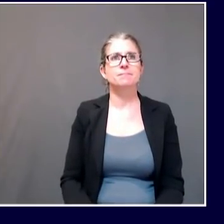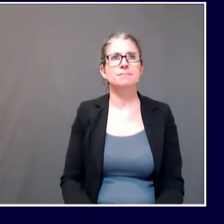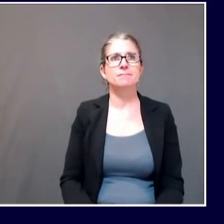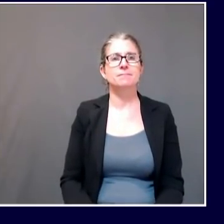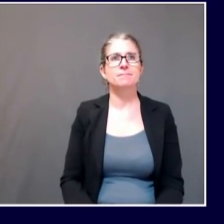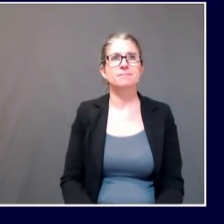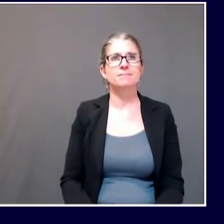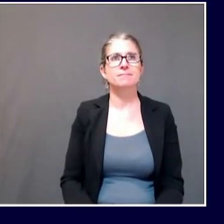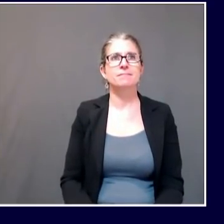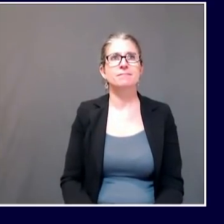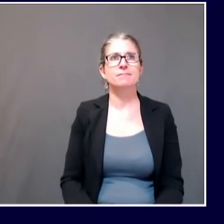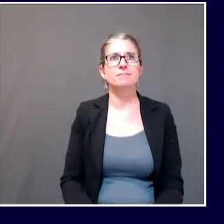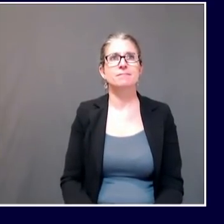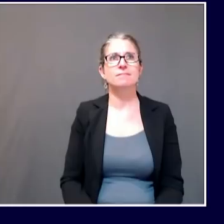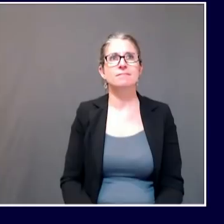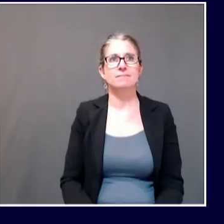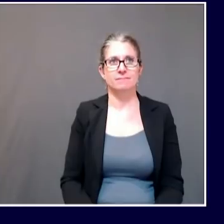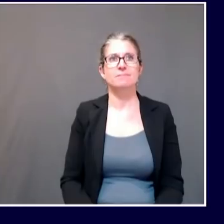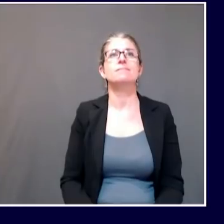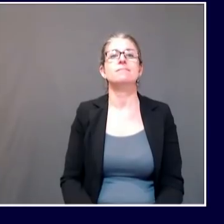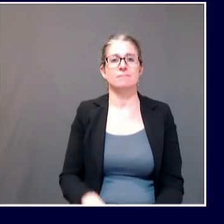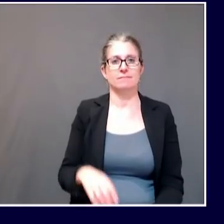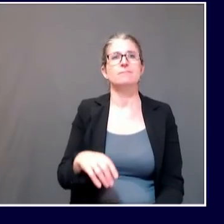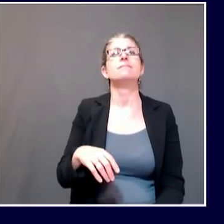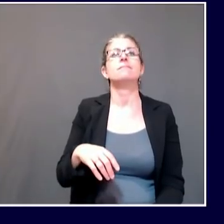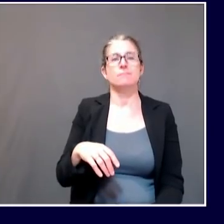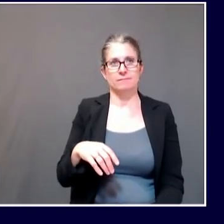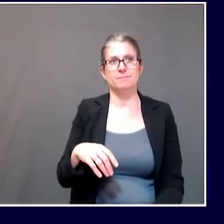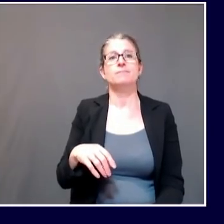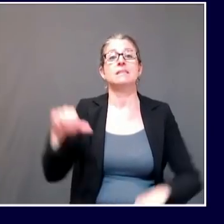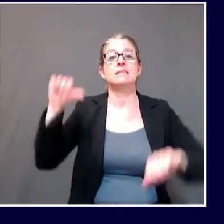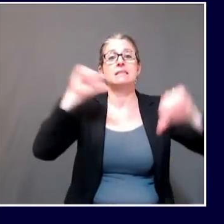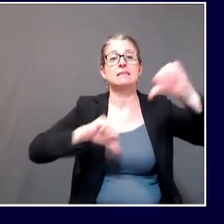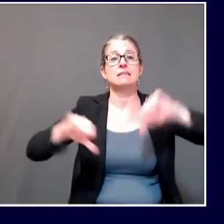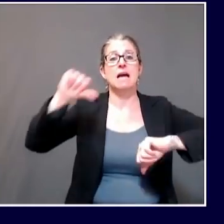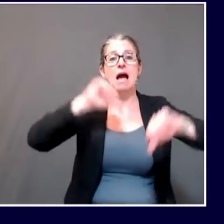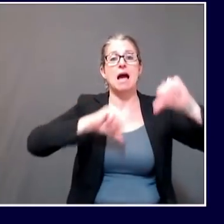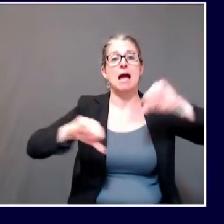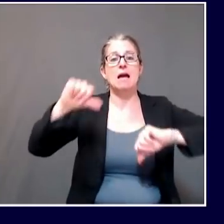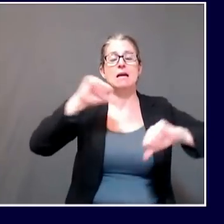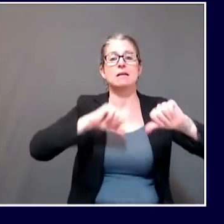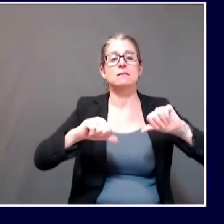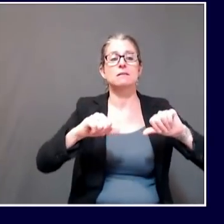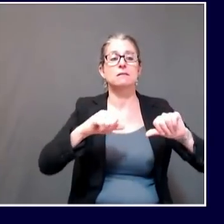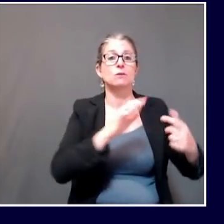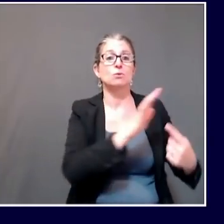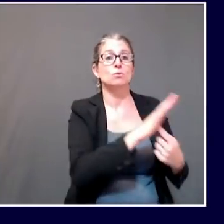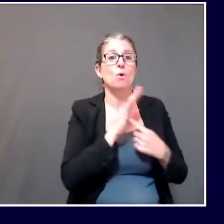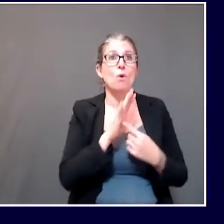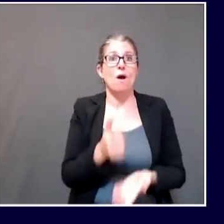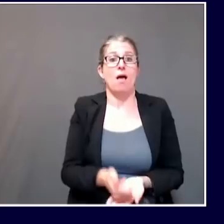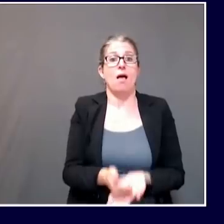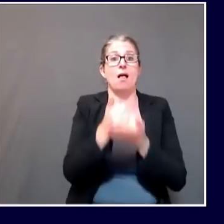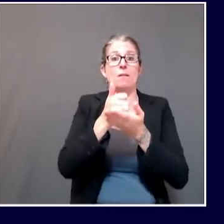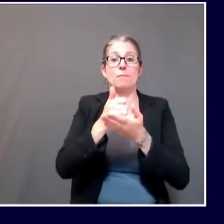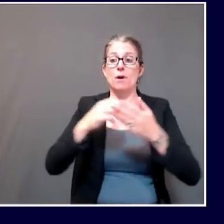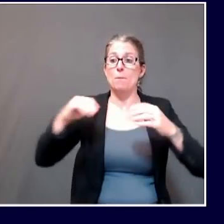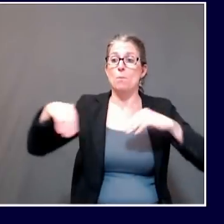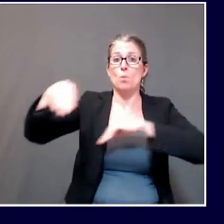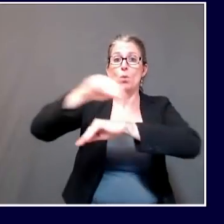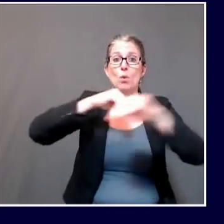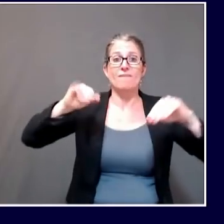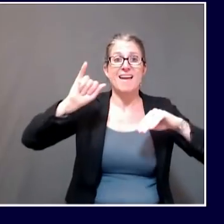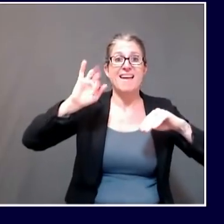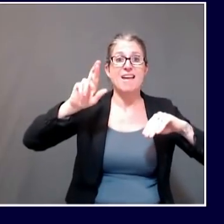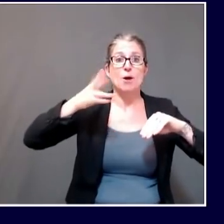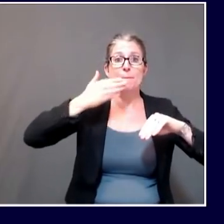of air, actual ventilation. So moving air around in and of itself doesn't really reduce the